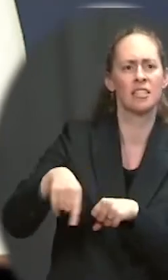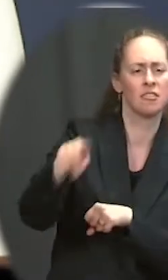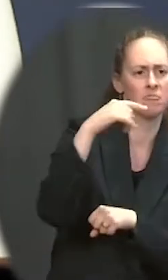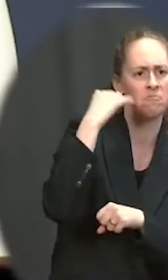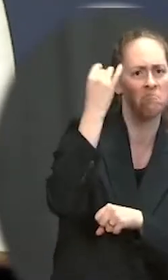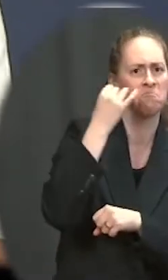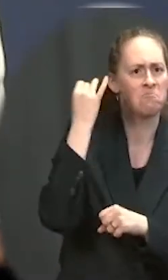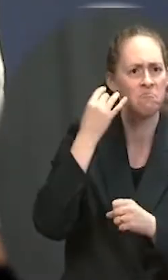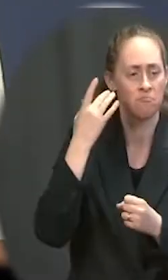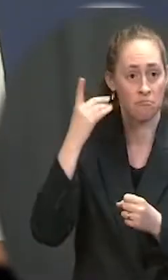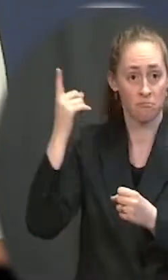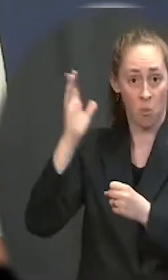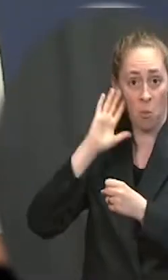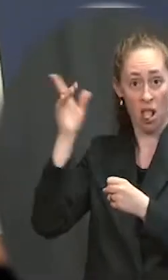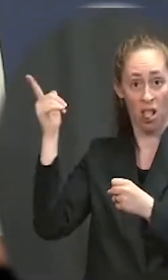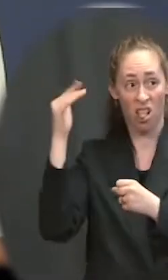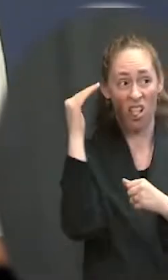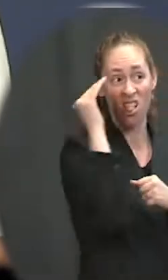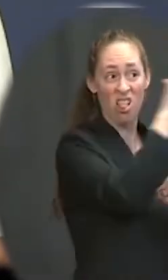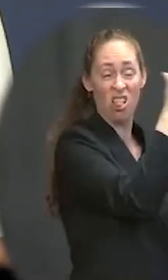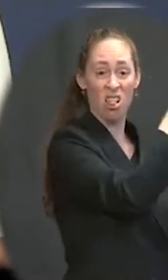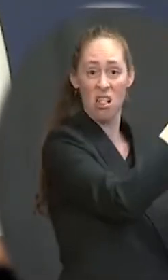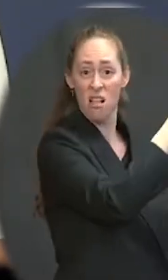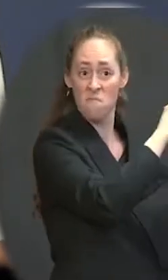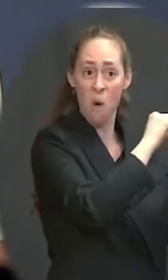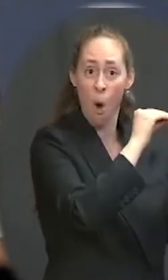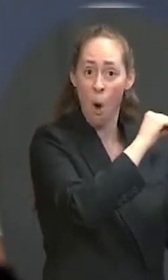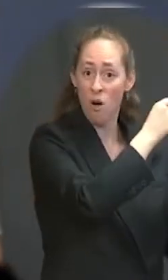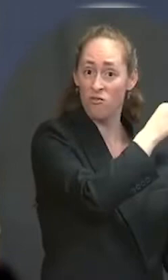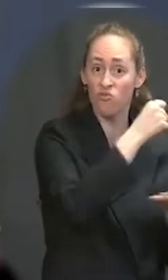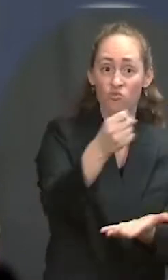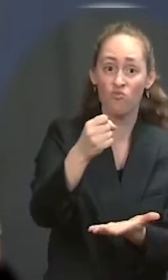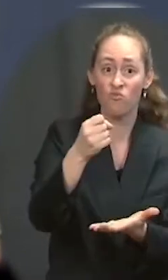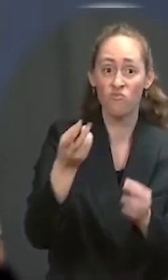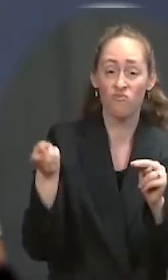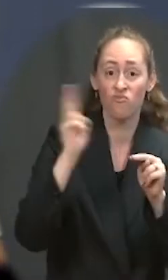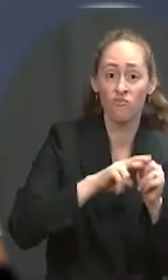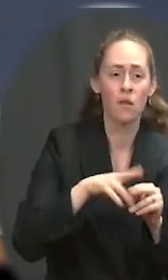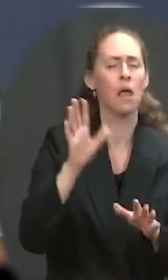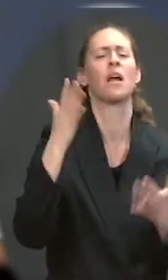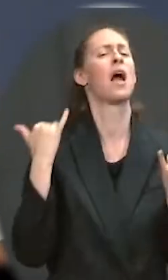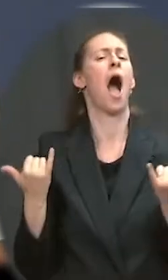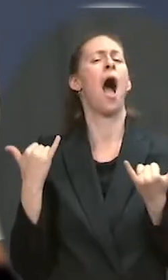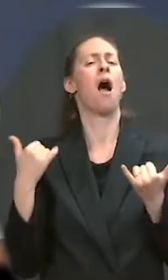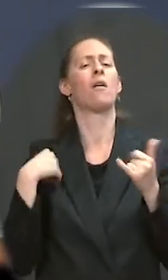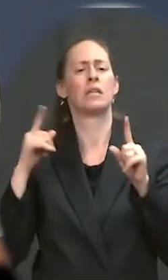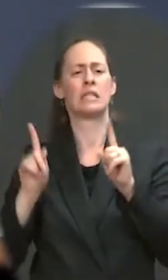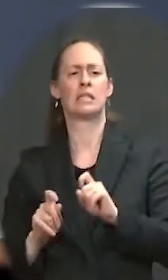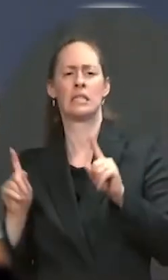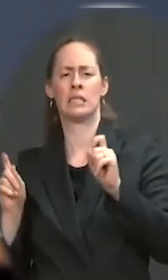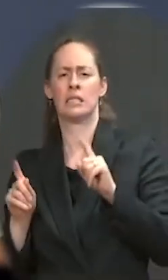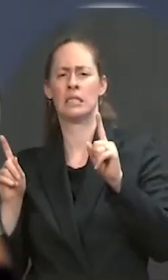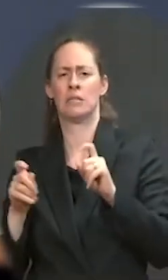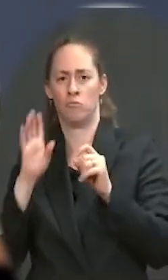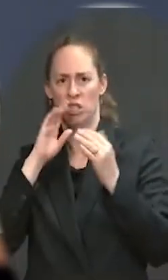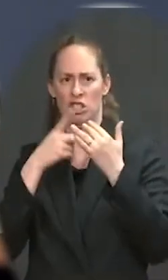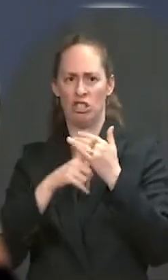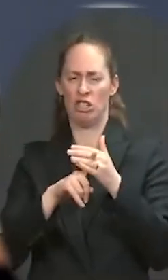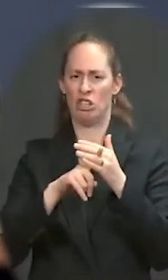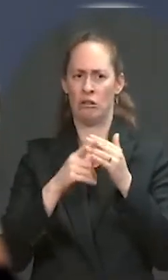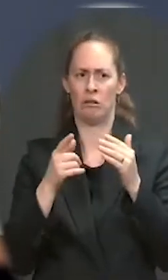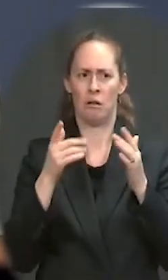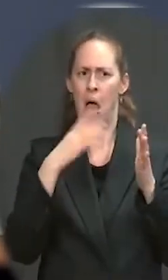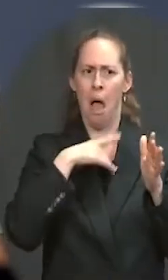piece, well, first, the first awards as part of the pilot program will be funded Friday. For this program, not the pilot. The